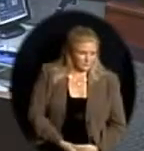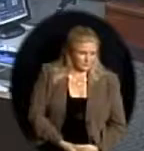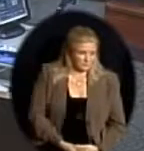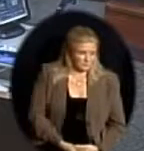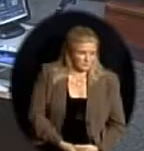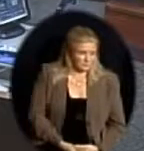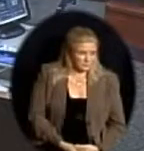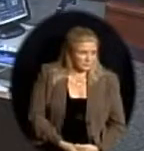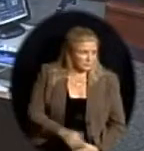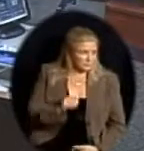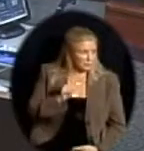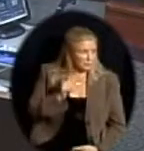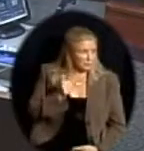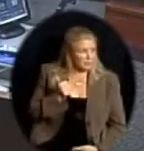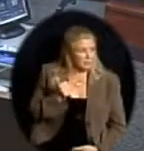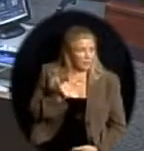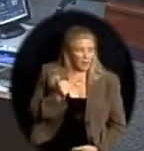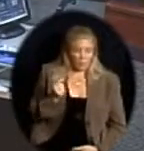Any other questions?